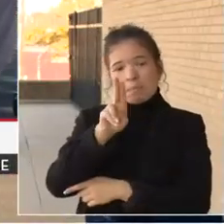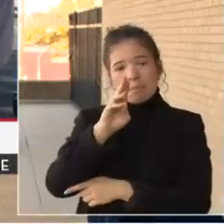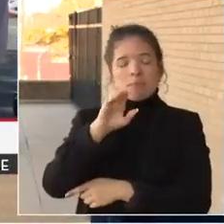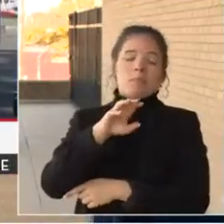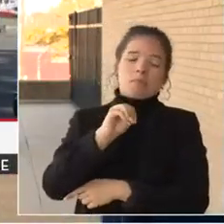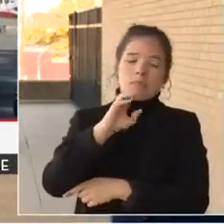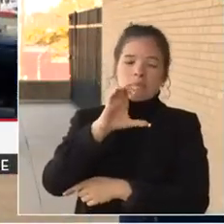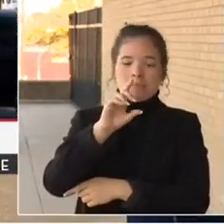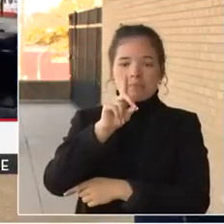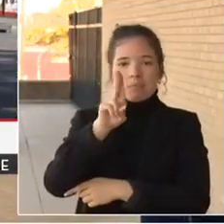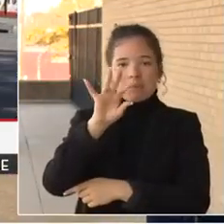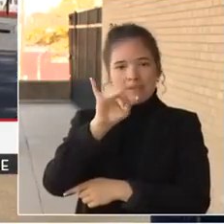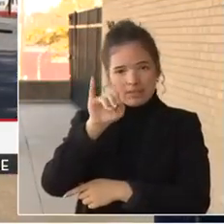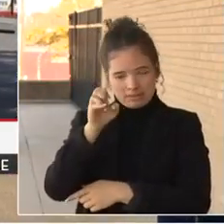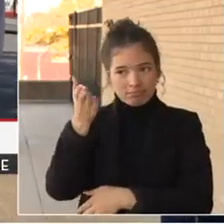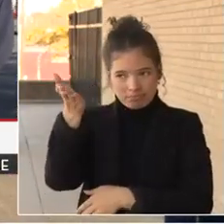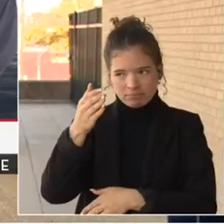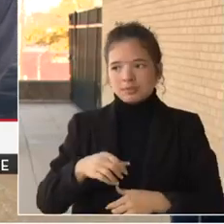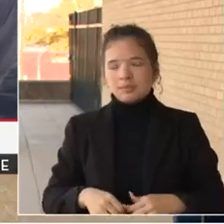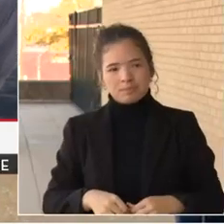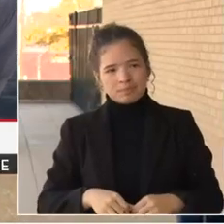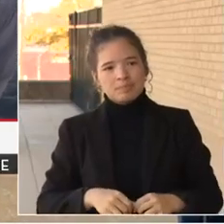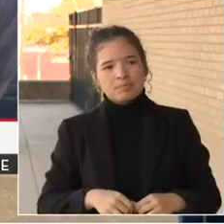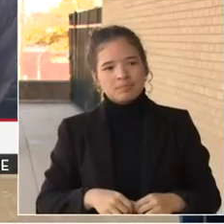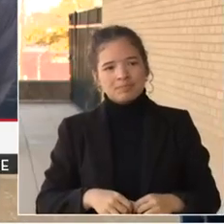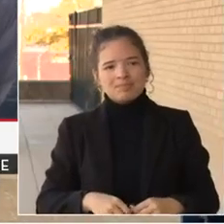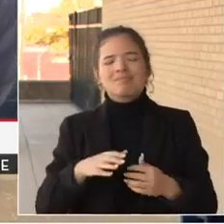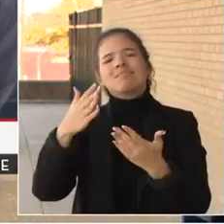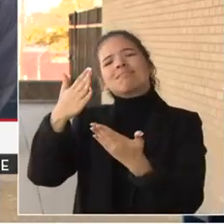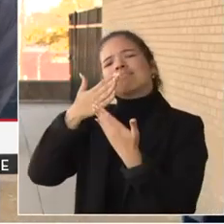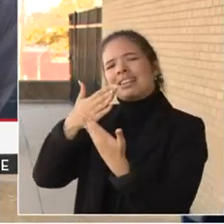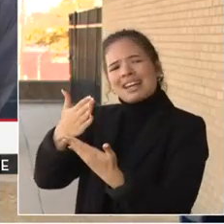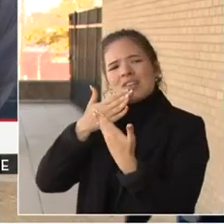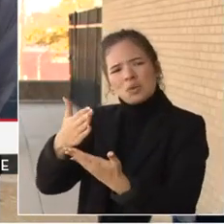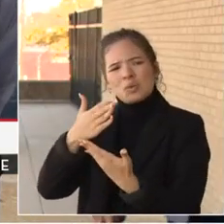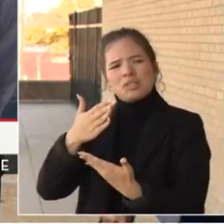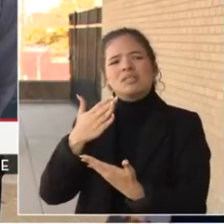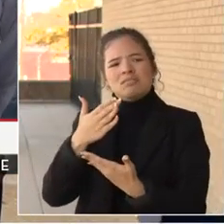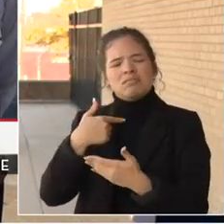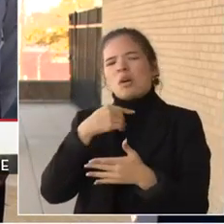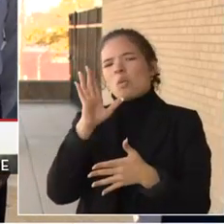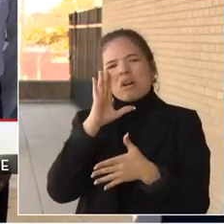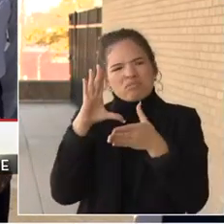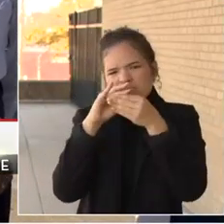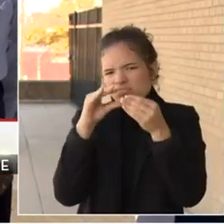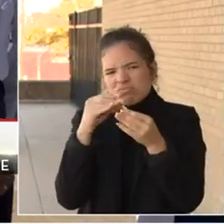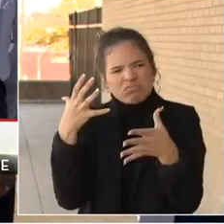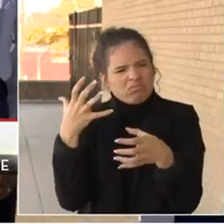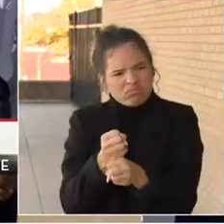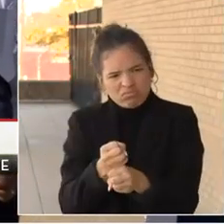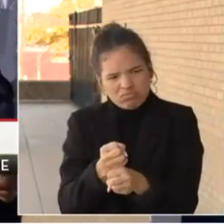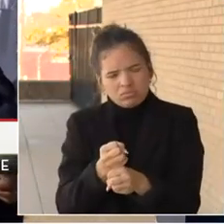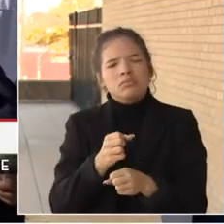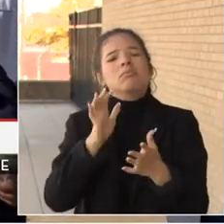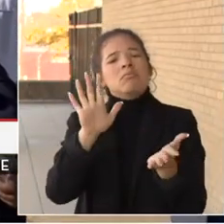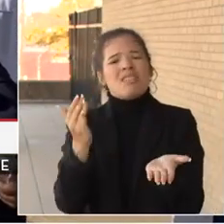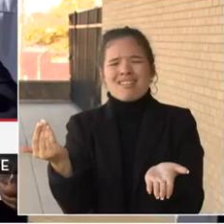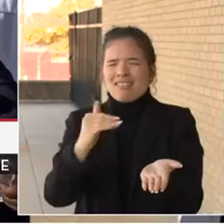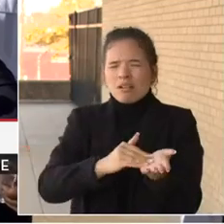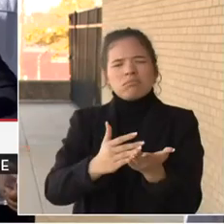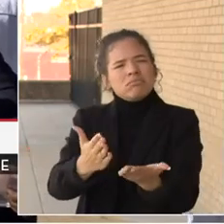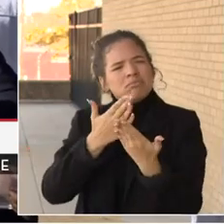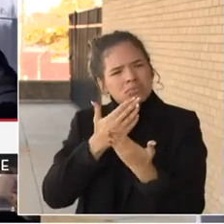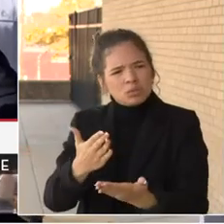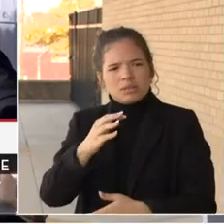Thank you, Mayor Bowser. I'm going to keep my remarks fairly brief today. I do want to thank Mayor Bowser, City Administrator Donahue,